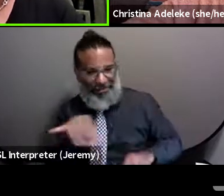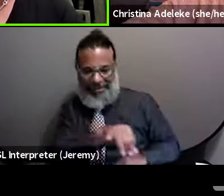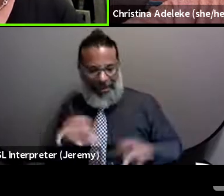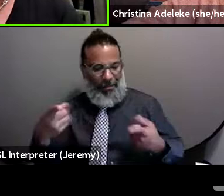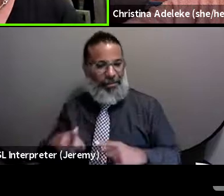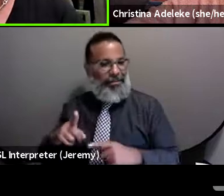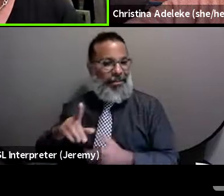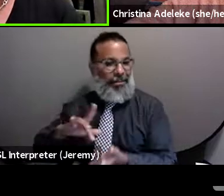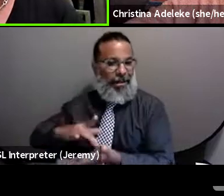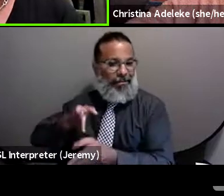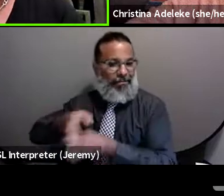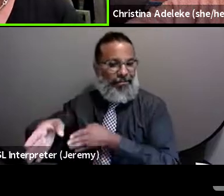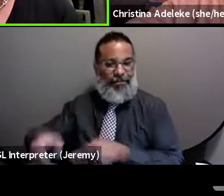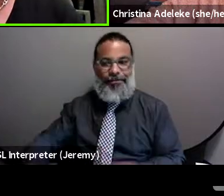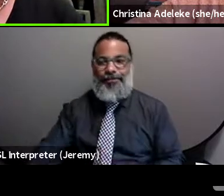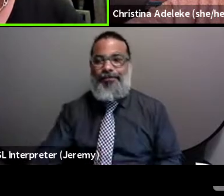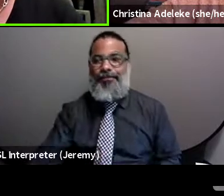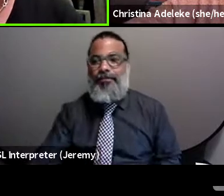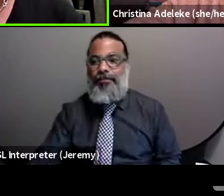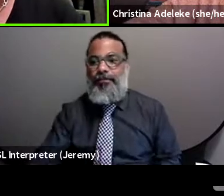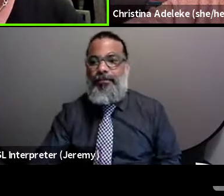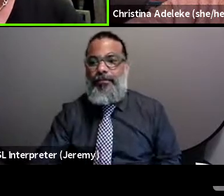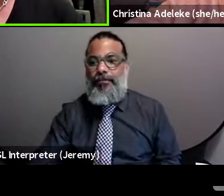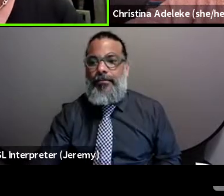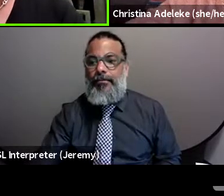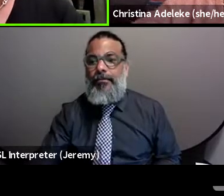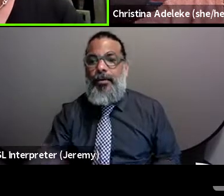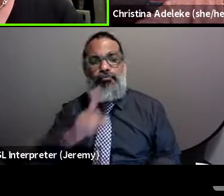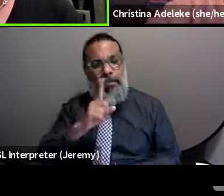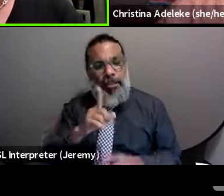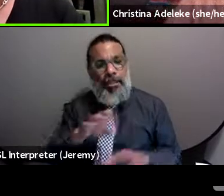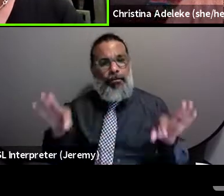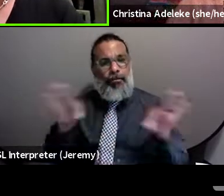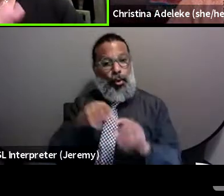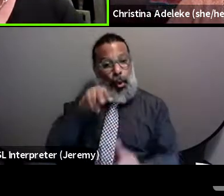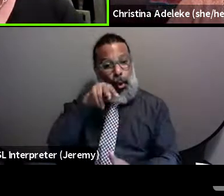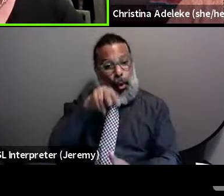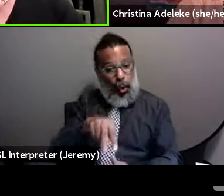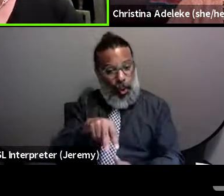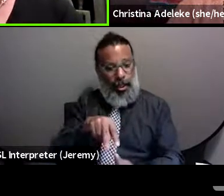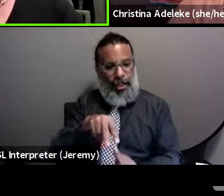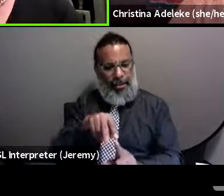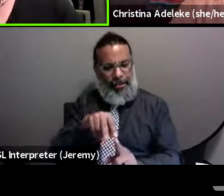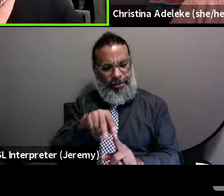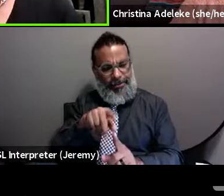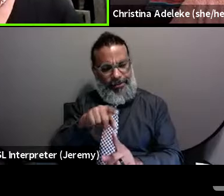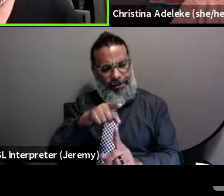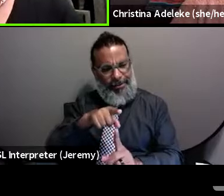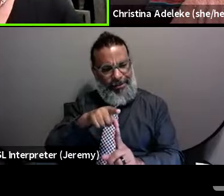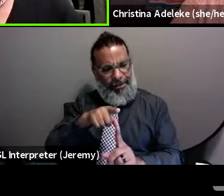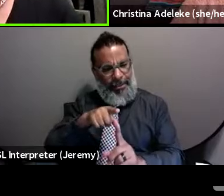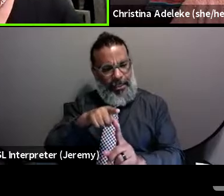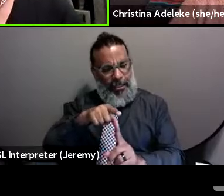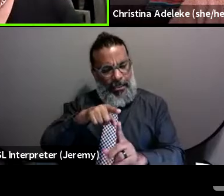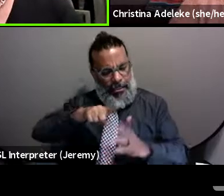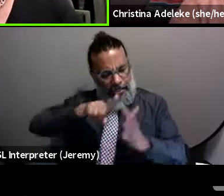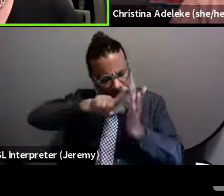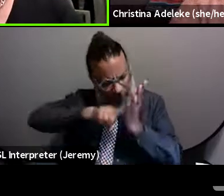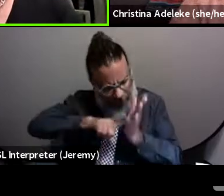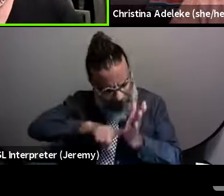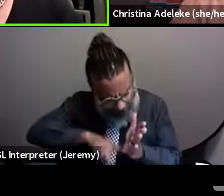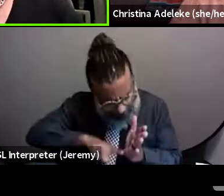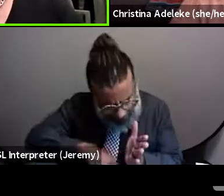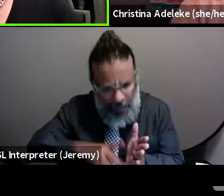to, you know, really look at the essence and, and, and, you know, branch out from there and look at the